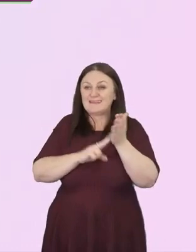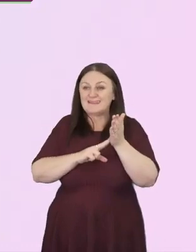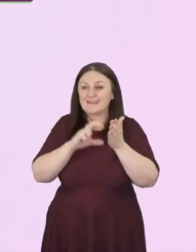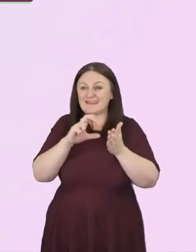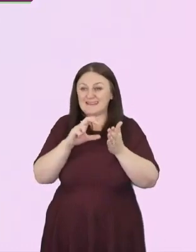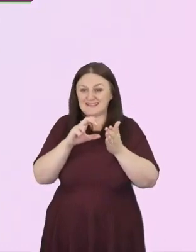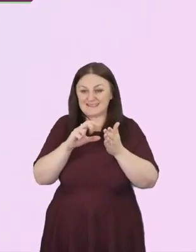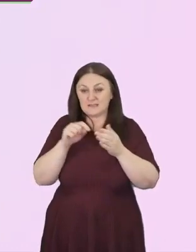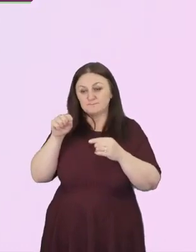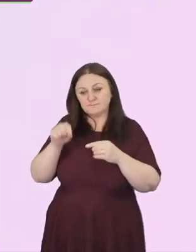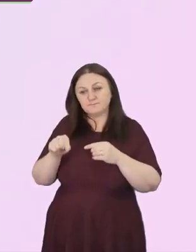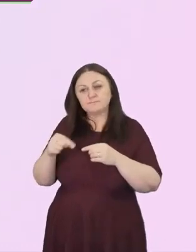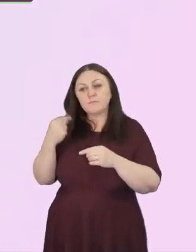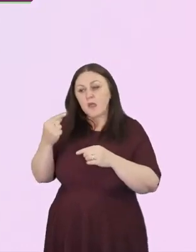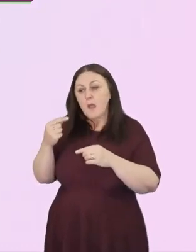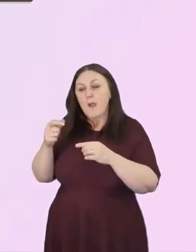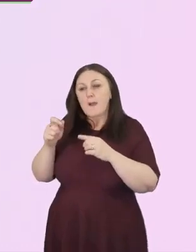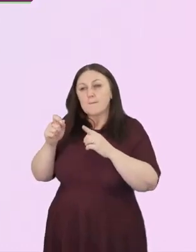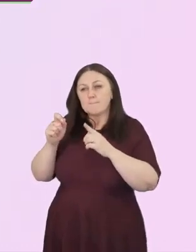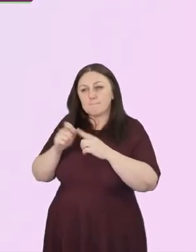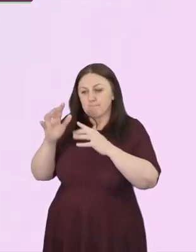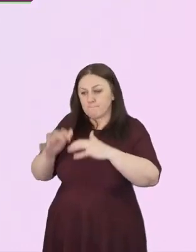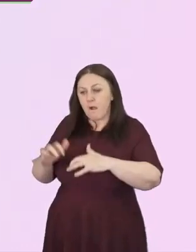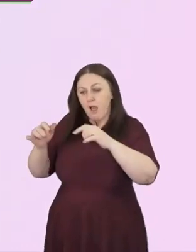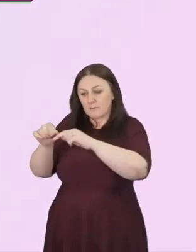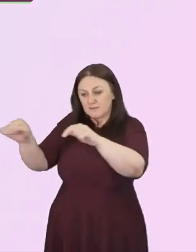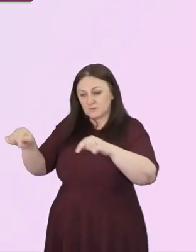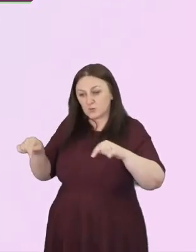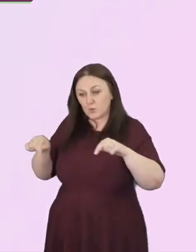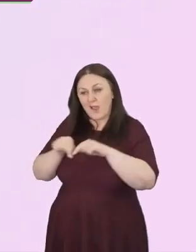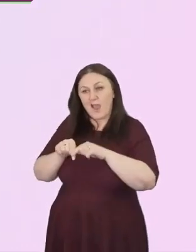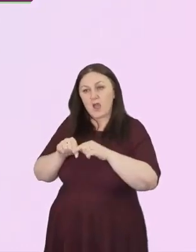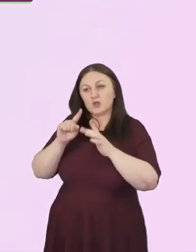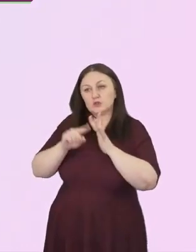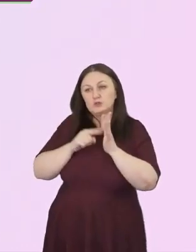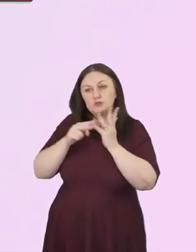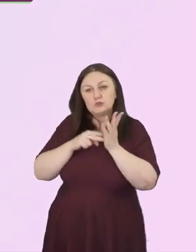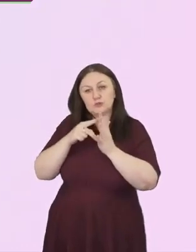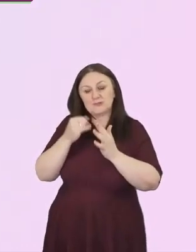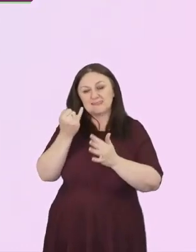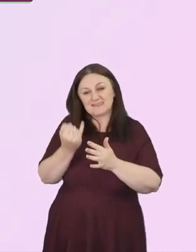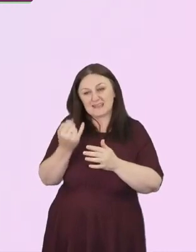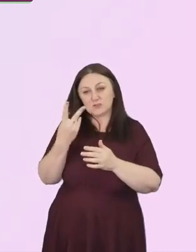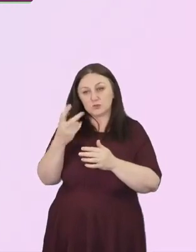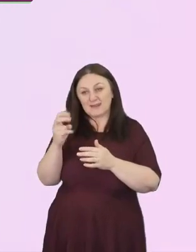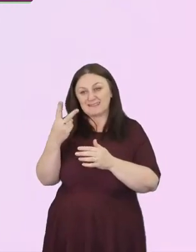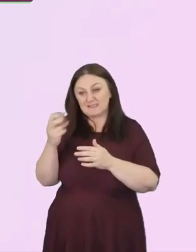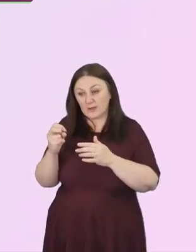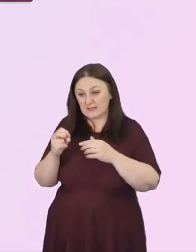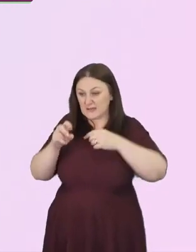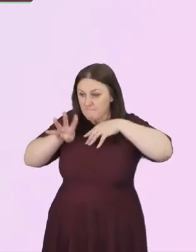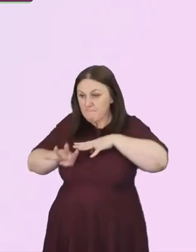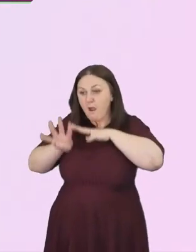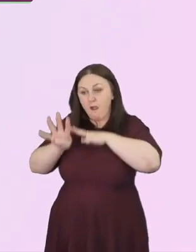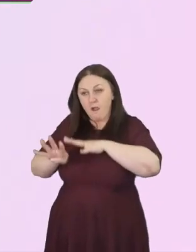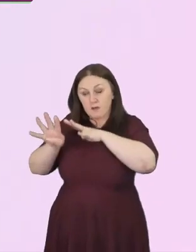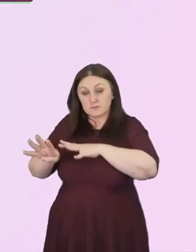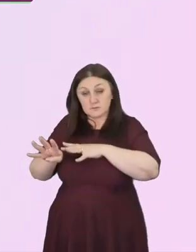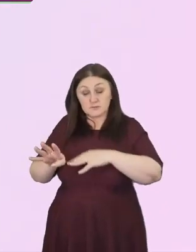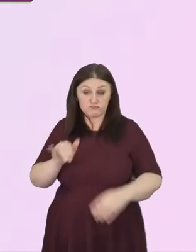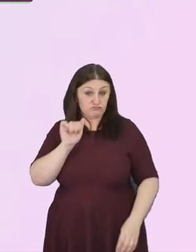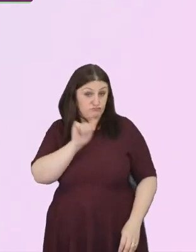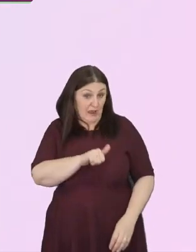on June the 6th, 2020. Yes, during lockdown. And